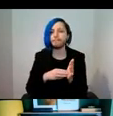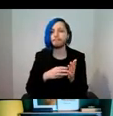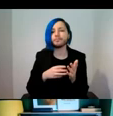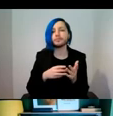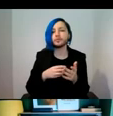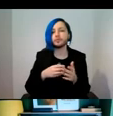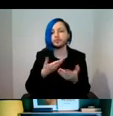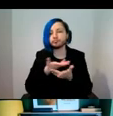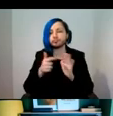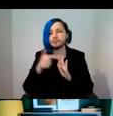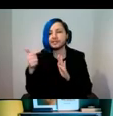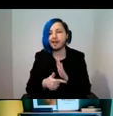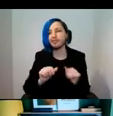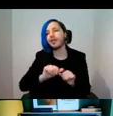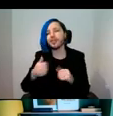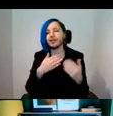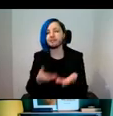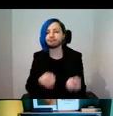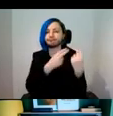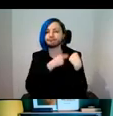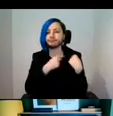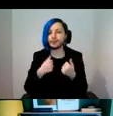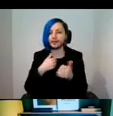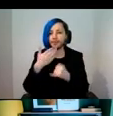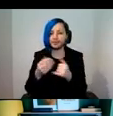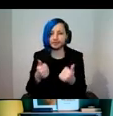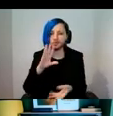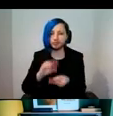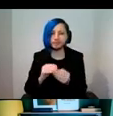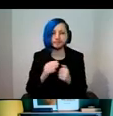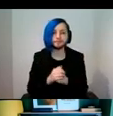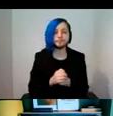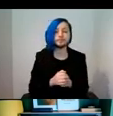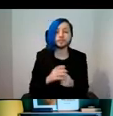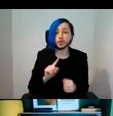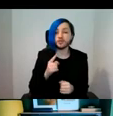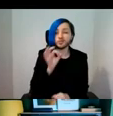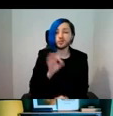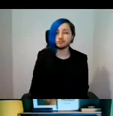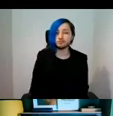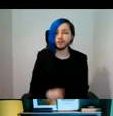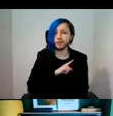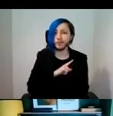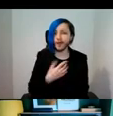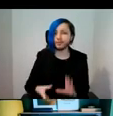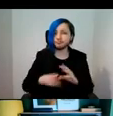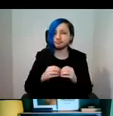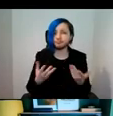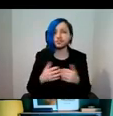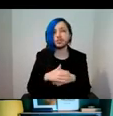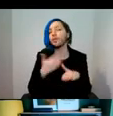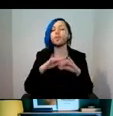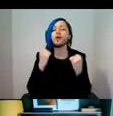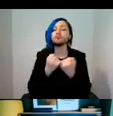So why create one is the first question. So the workshops within the project